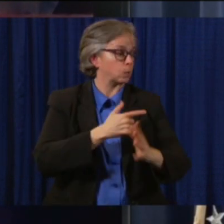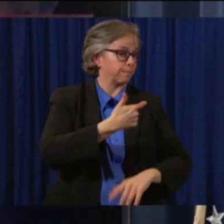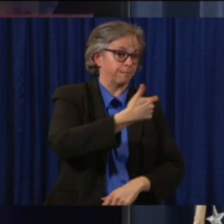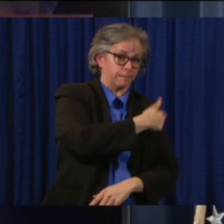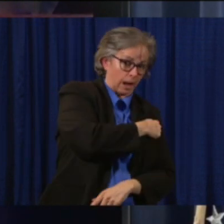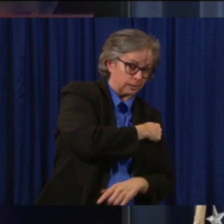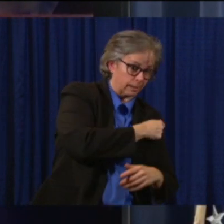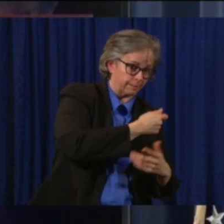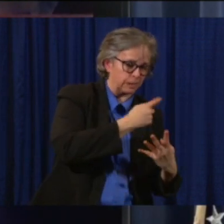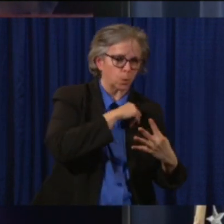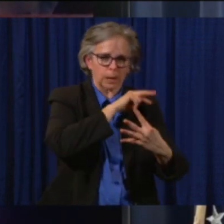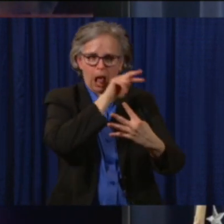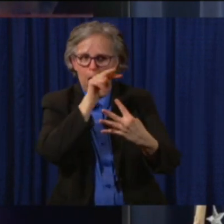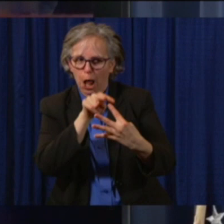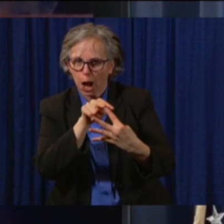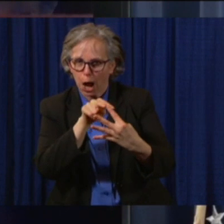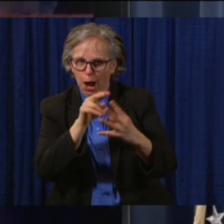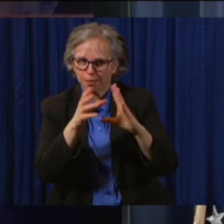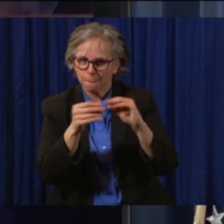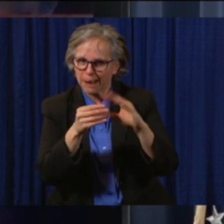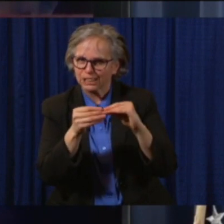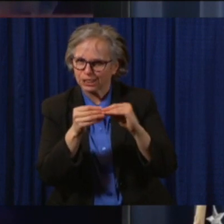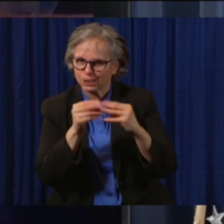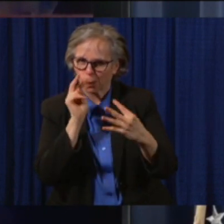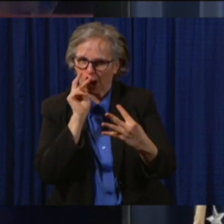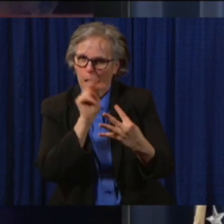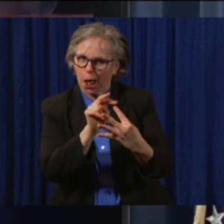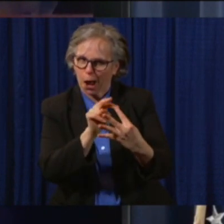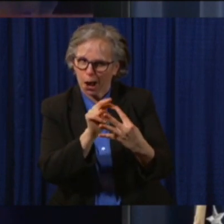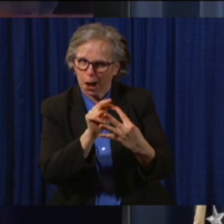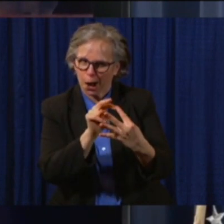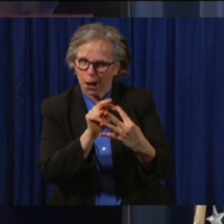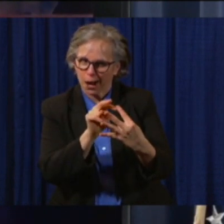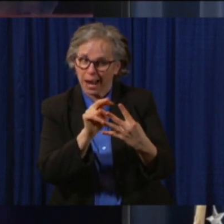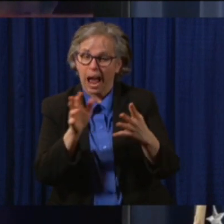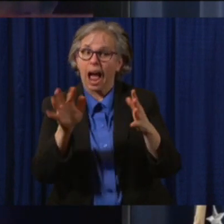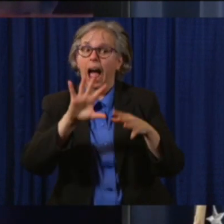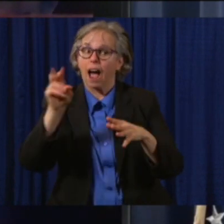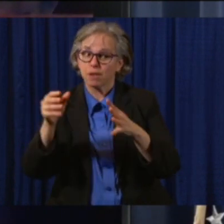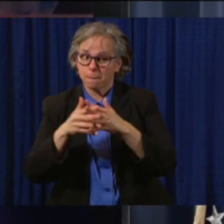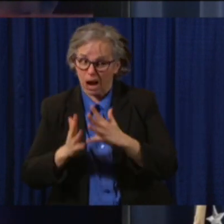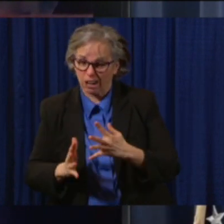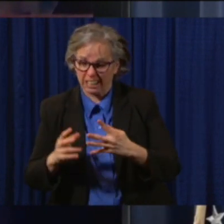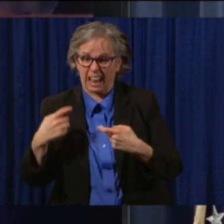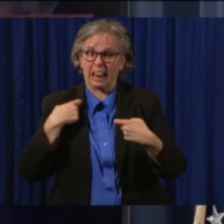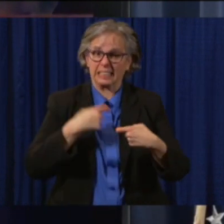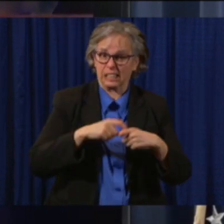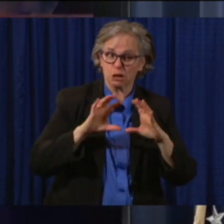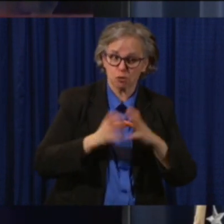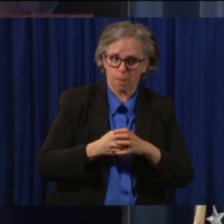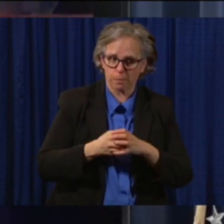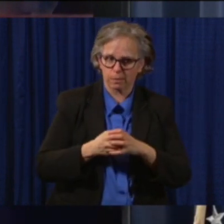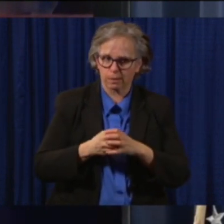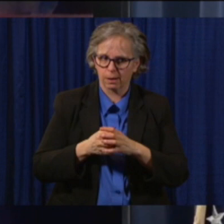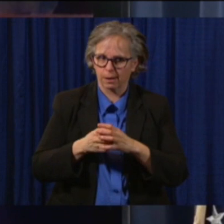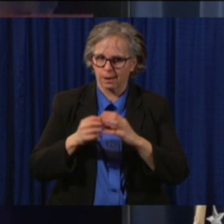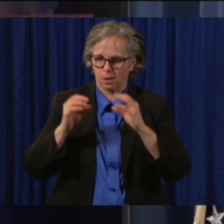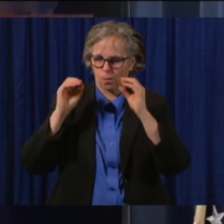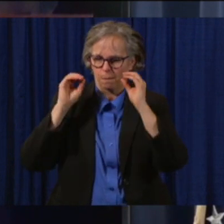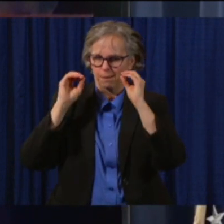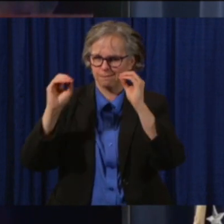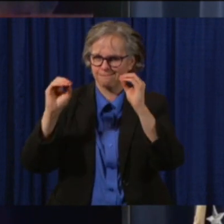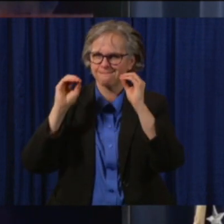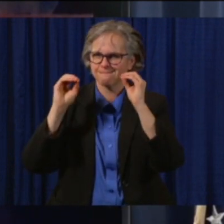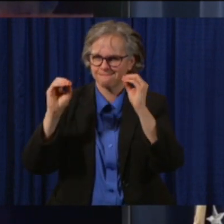is tight and that African Americans and Latinos are being specifically educated about the importance